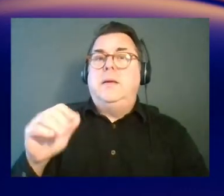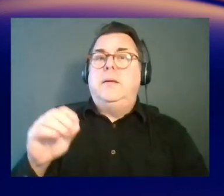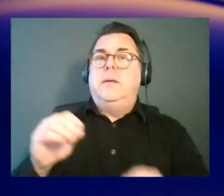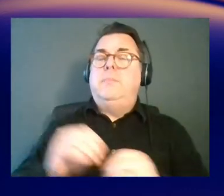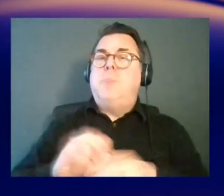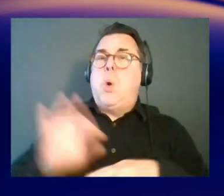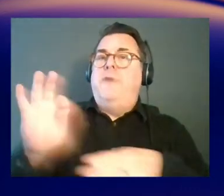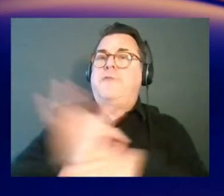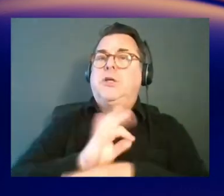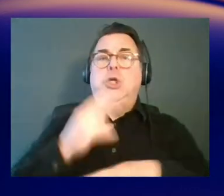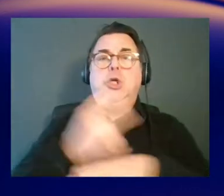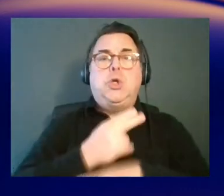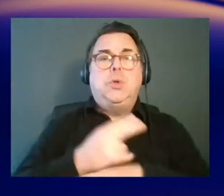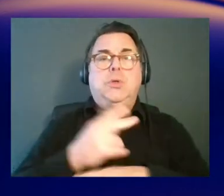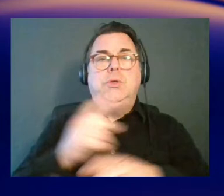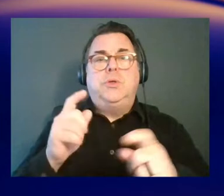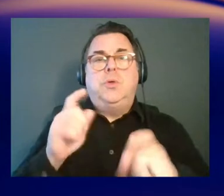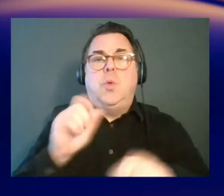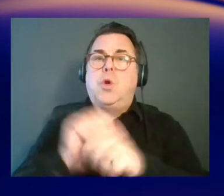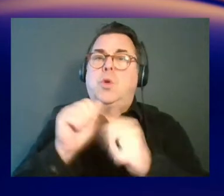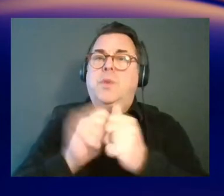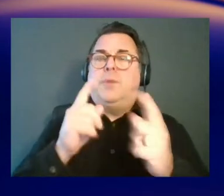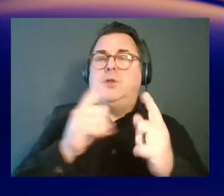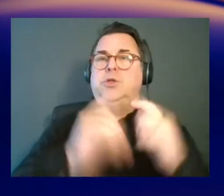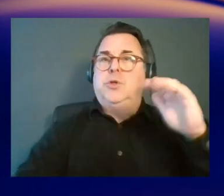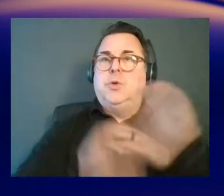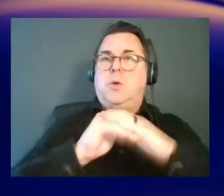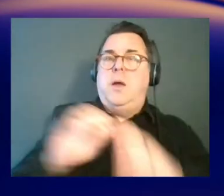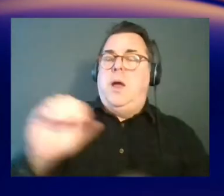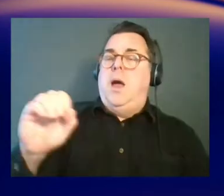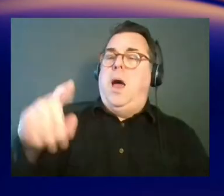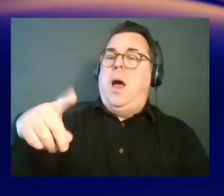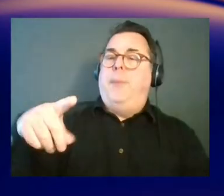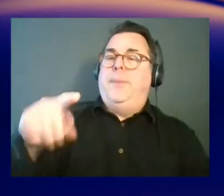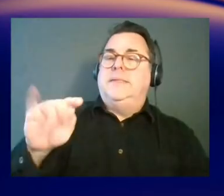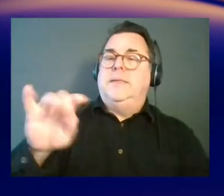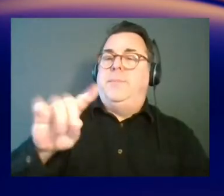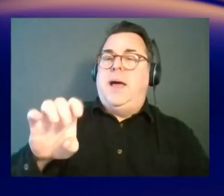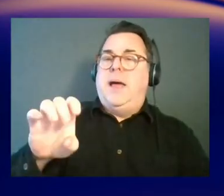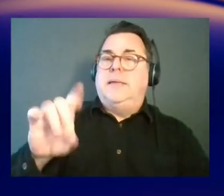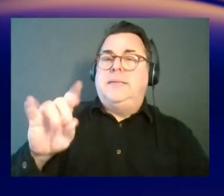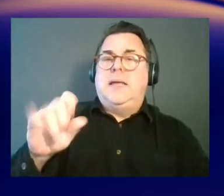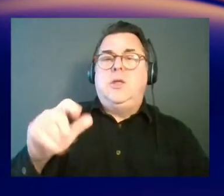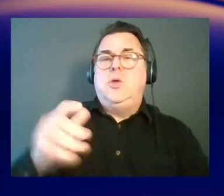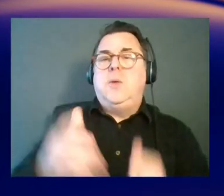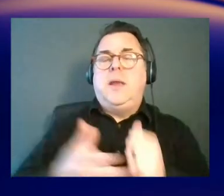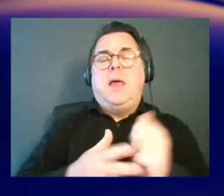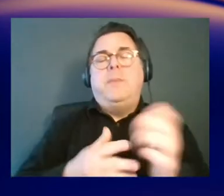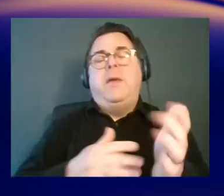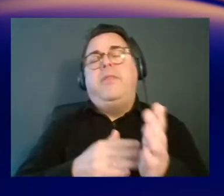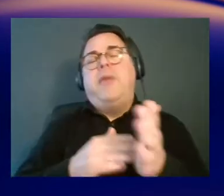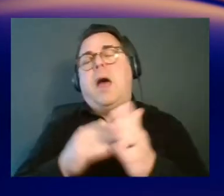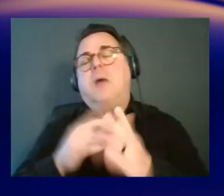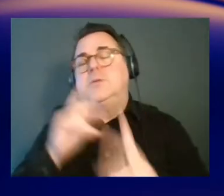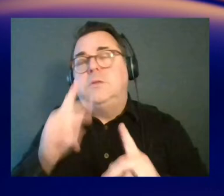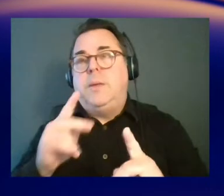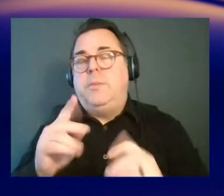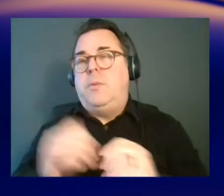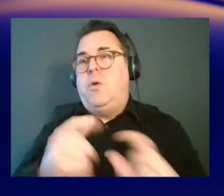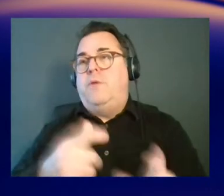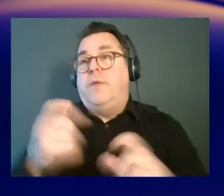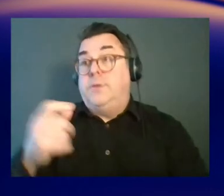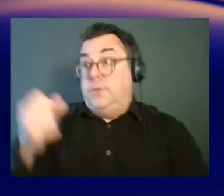by working with a data provider to optimize the data, you're going to help those thousands or millions of users much faster. Gotcha.